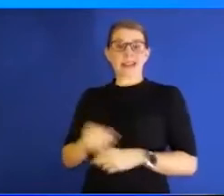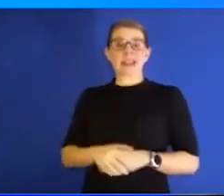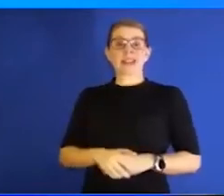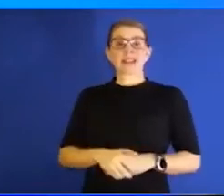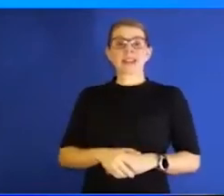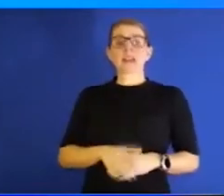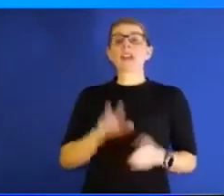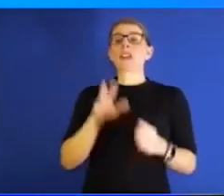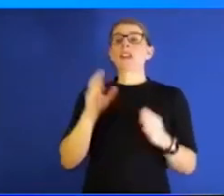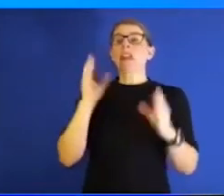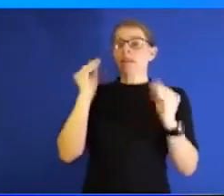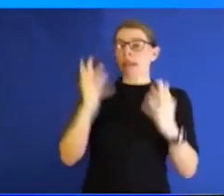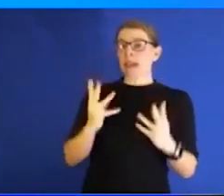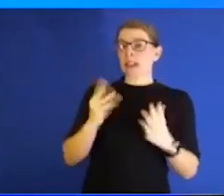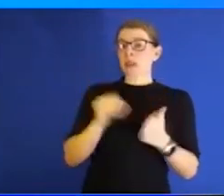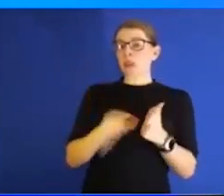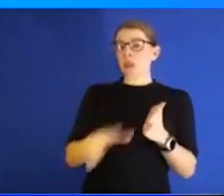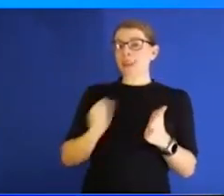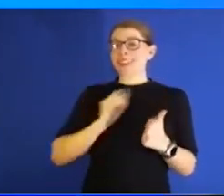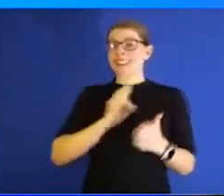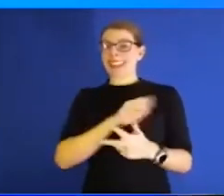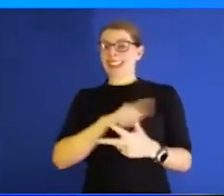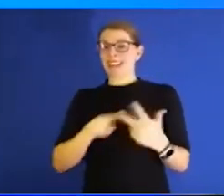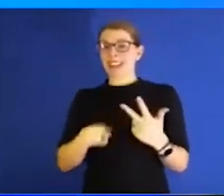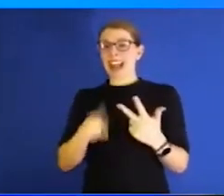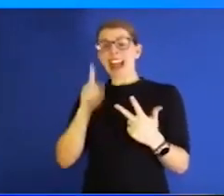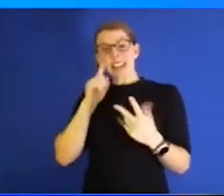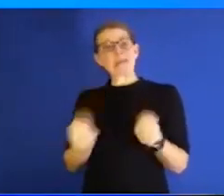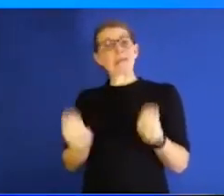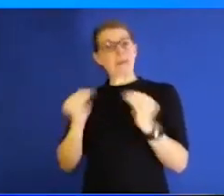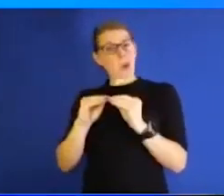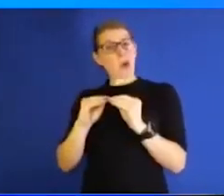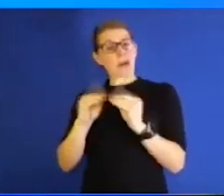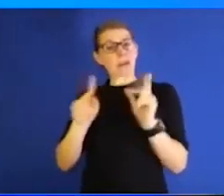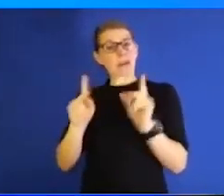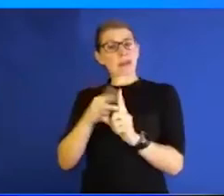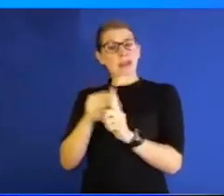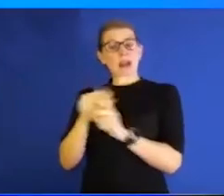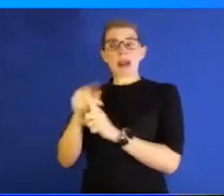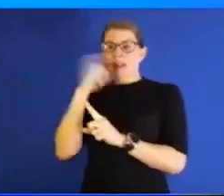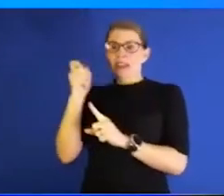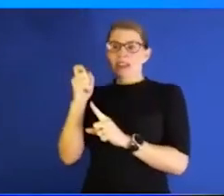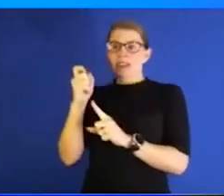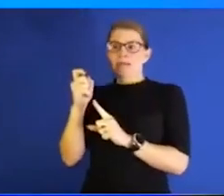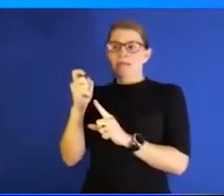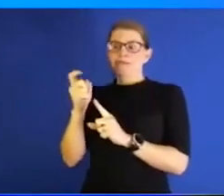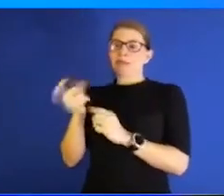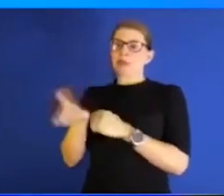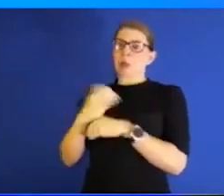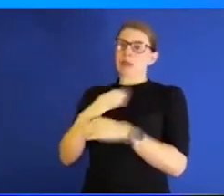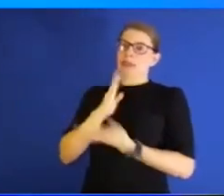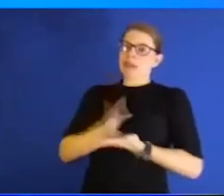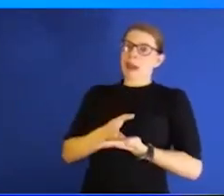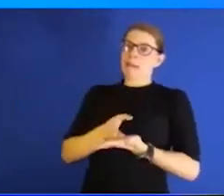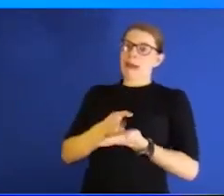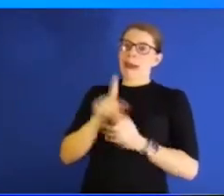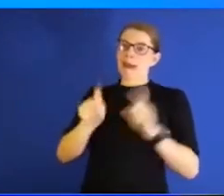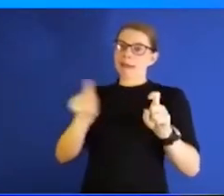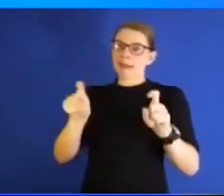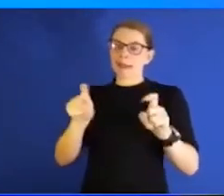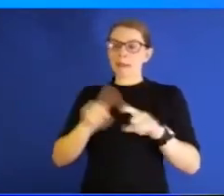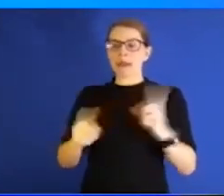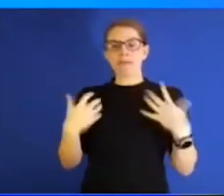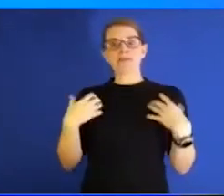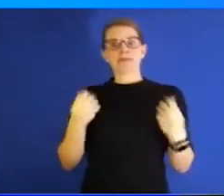And so we actually think it's probably much higher than that because we had to stop asking at that point. But that gave us some confidence coming into all